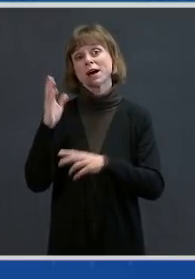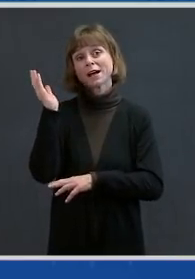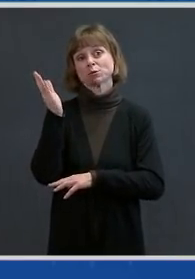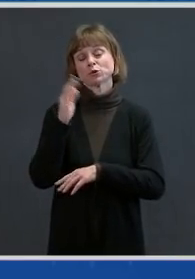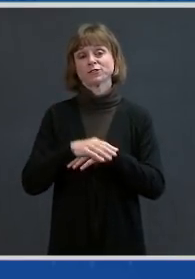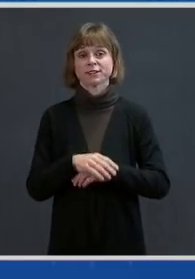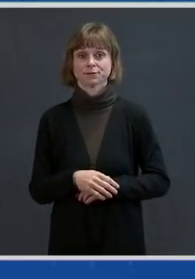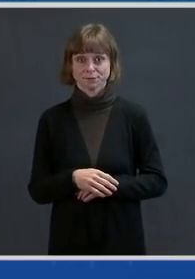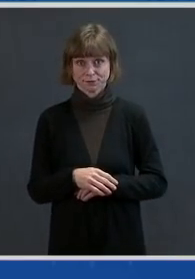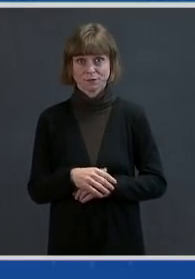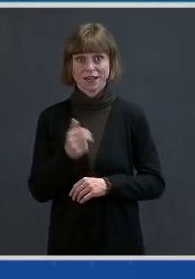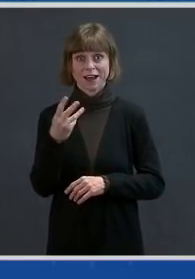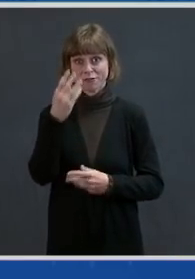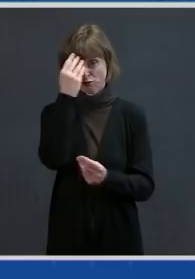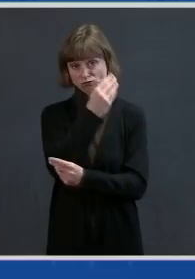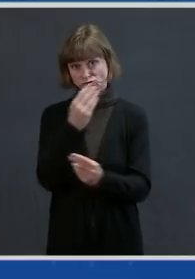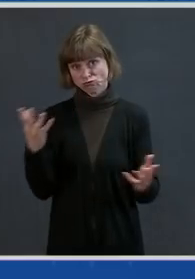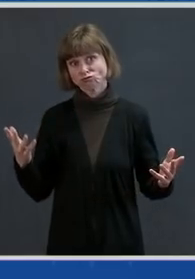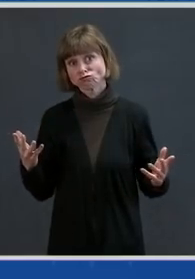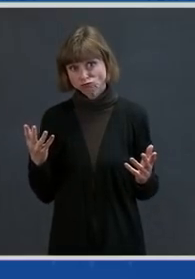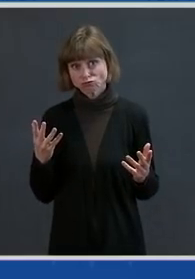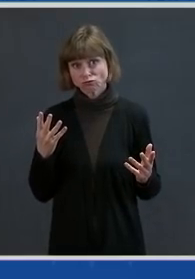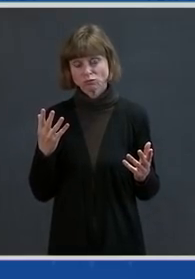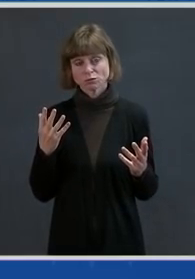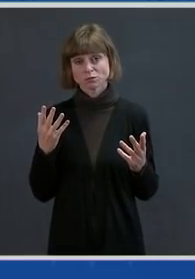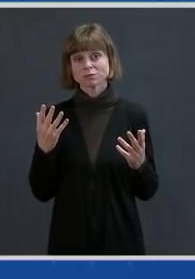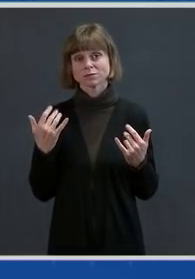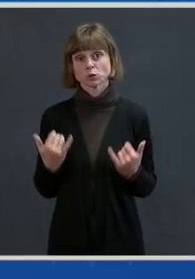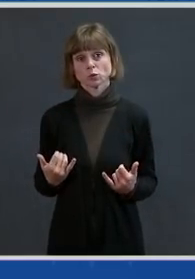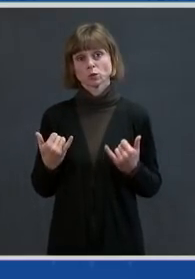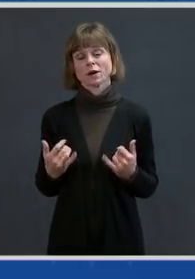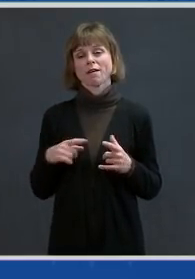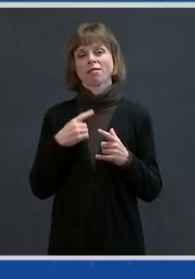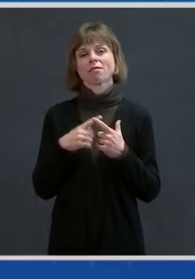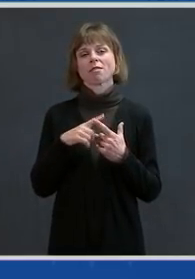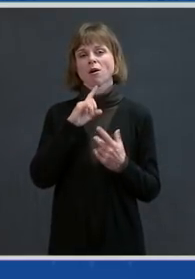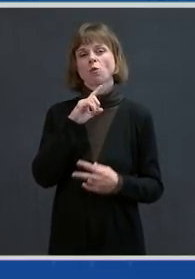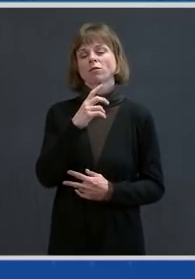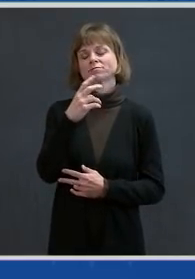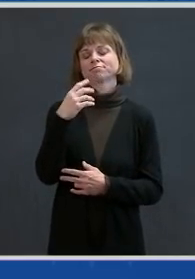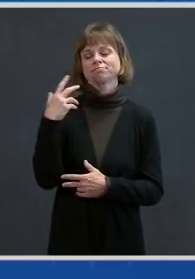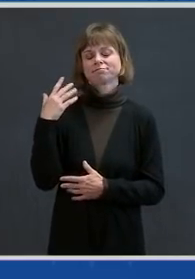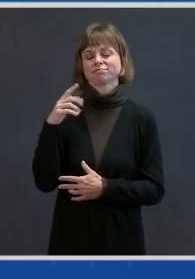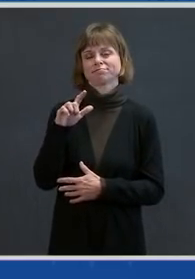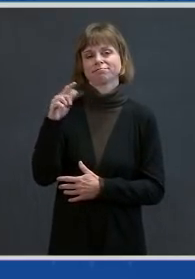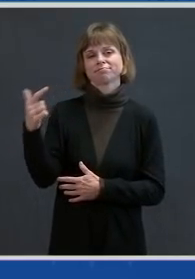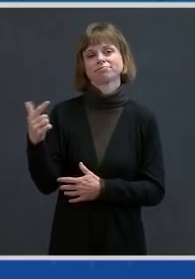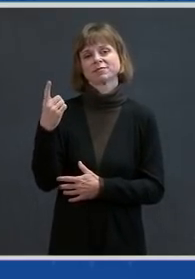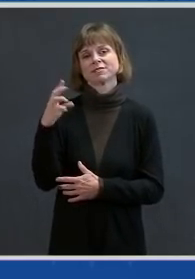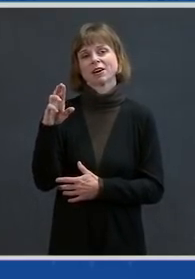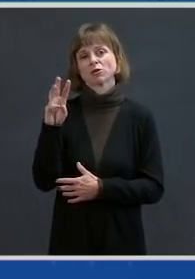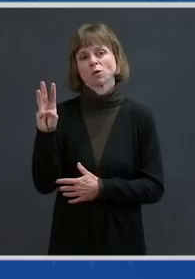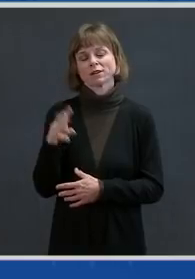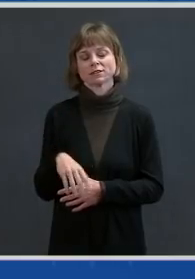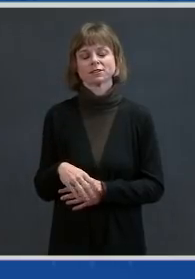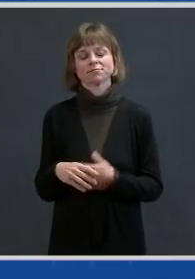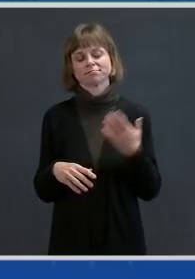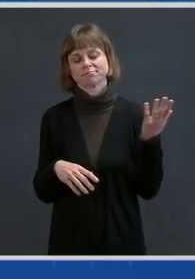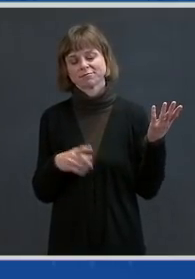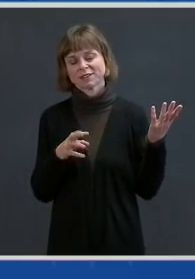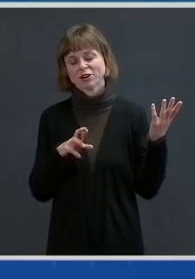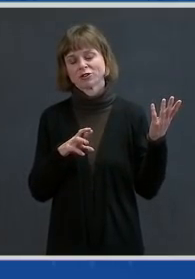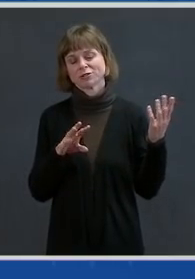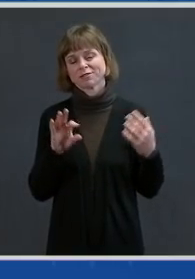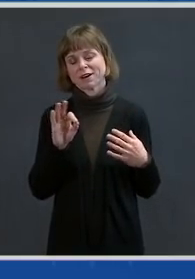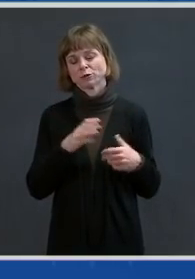morning, and then I will turn to Doctors Fauci and Walensky. First, on our efforts to mobilize the country to